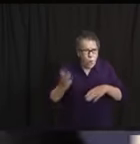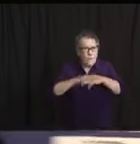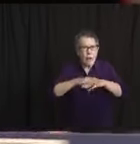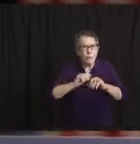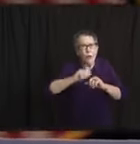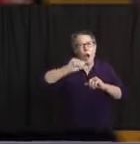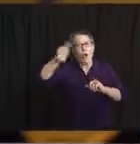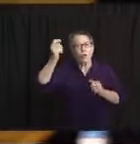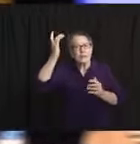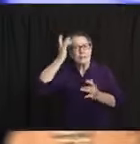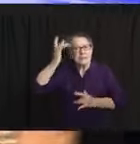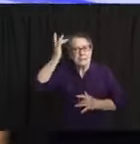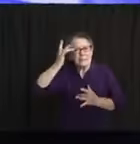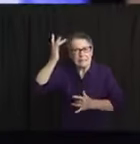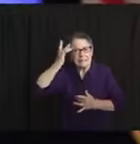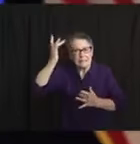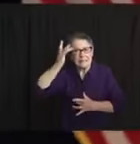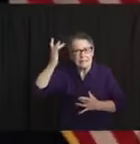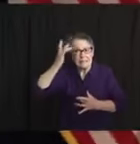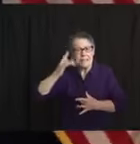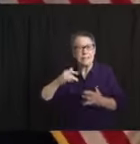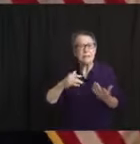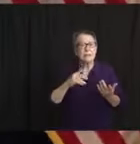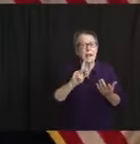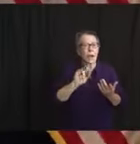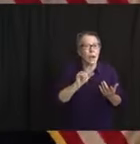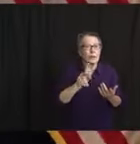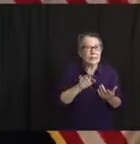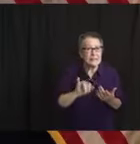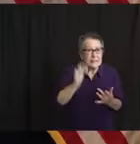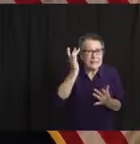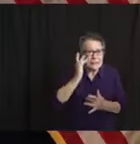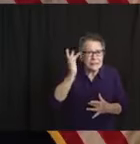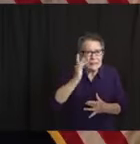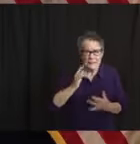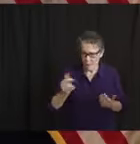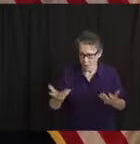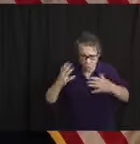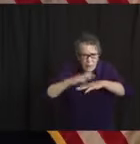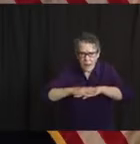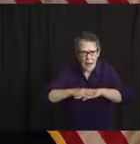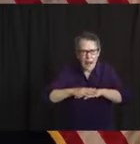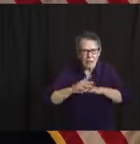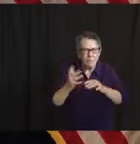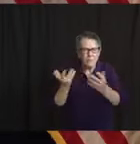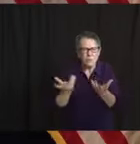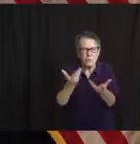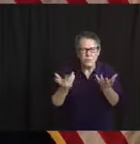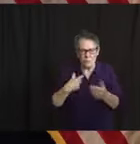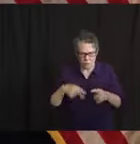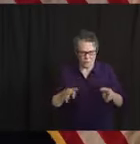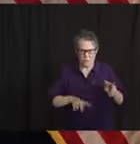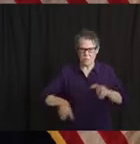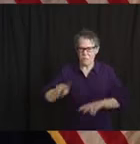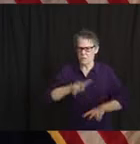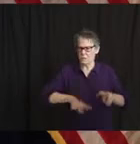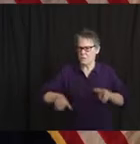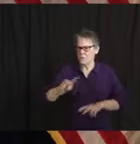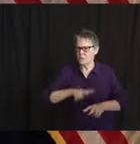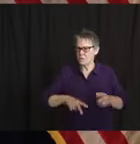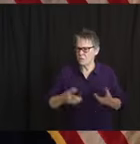Judy, mentioned 15 cases, my bad, up from 12. How many also tested positive for COVID-19 of that? Did you say 11?